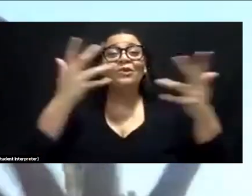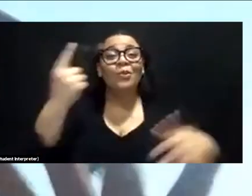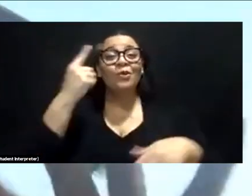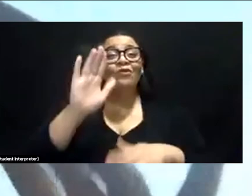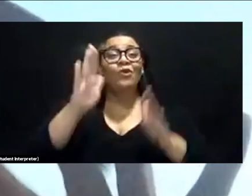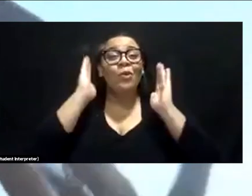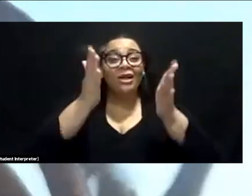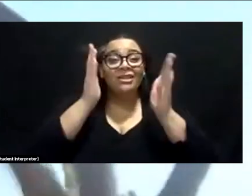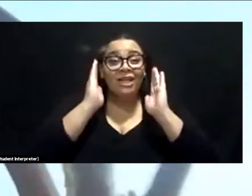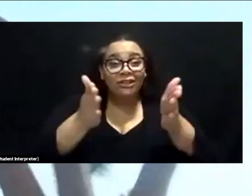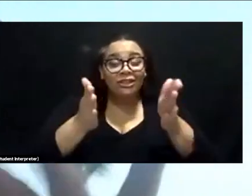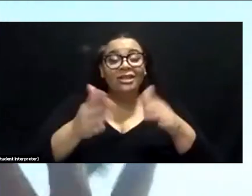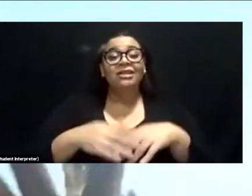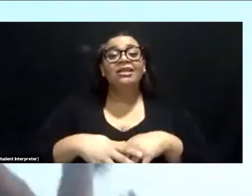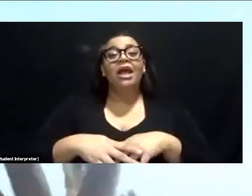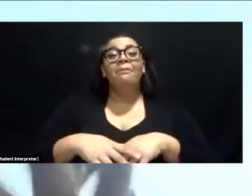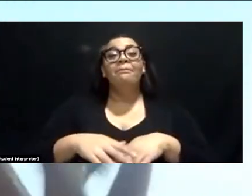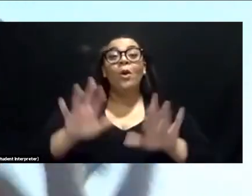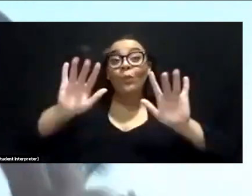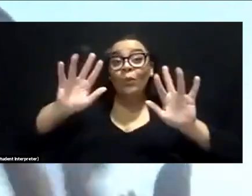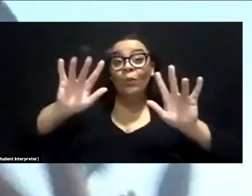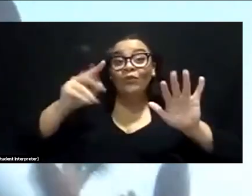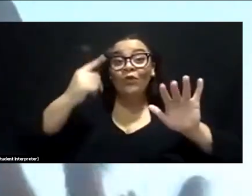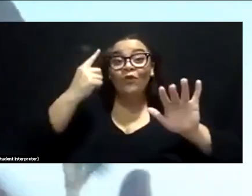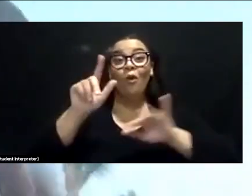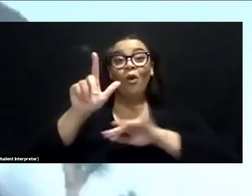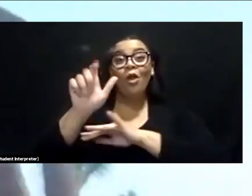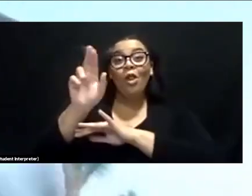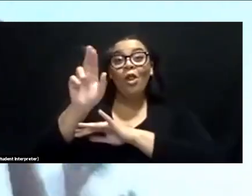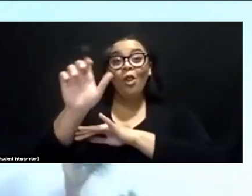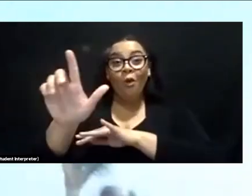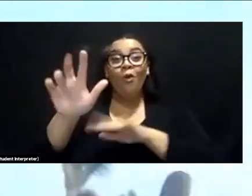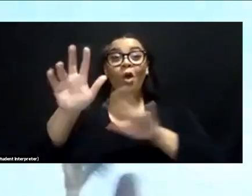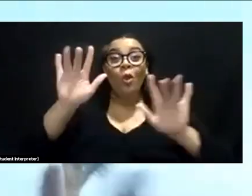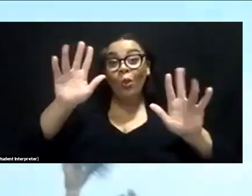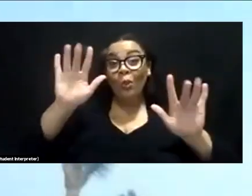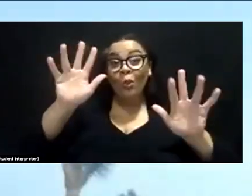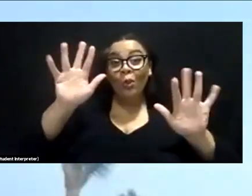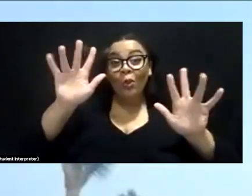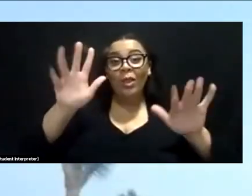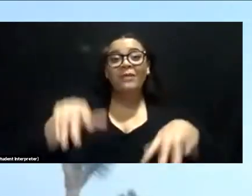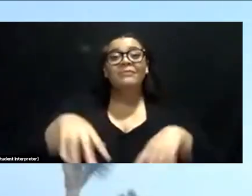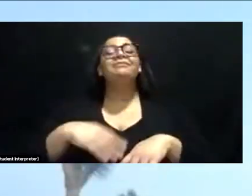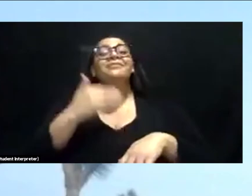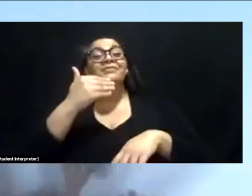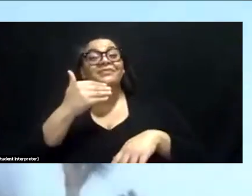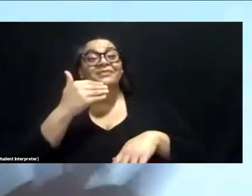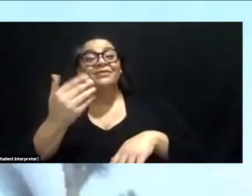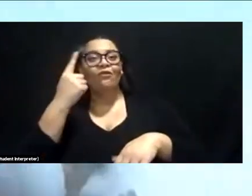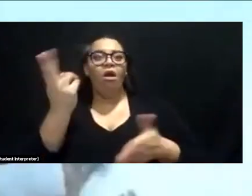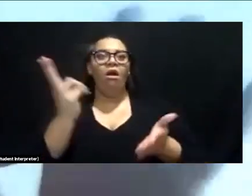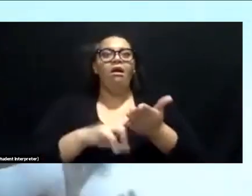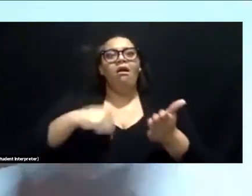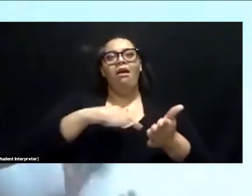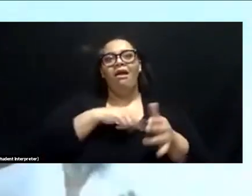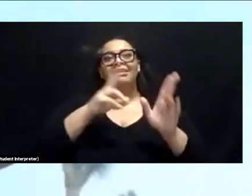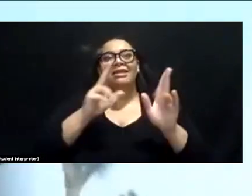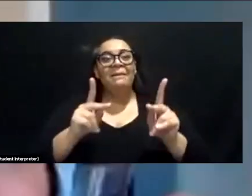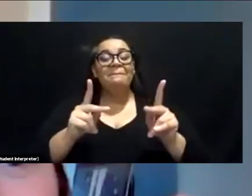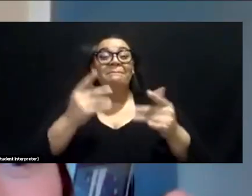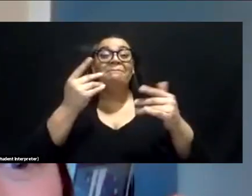should all let's wiggle our fingers to Laurel. Thank you, Laurel for setting this up. We really appreciate it. was so wonderful to get to see you all. Good night, everybody.